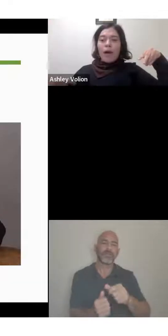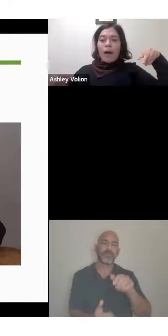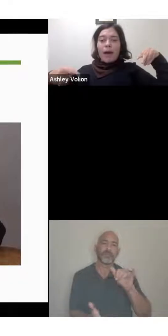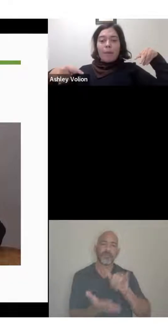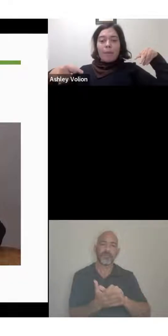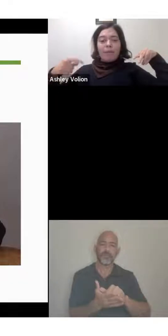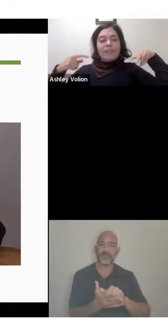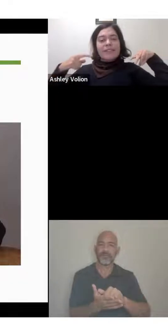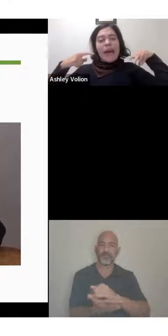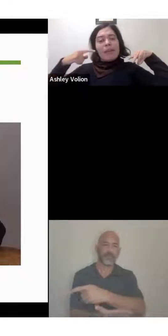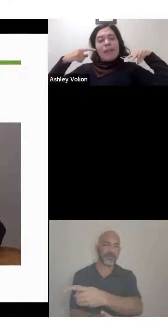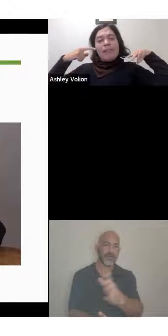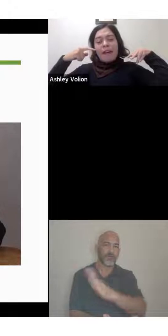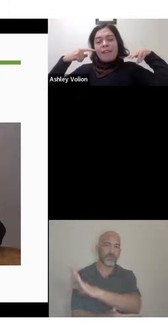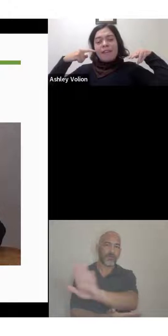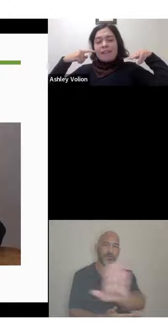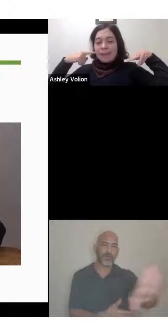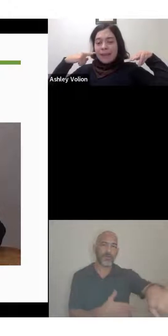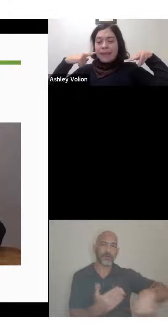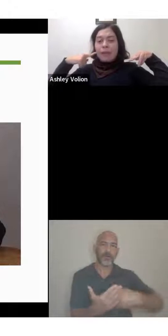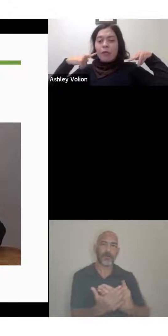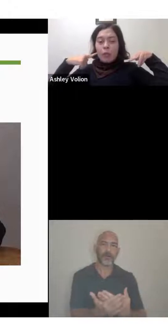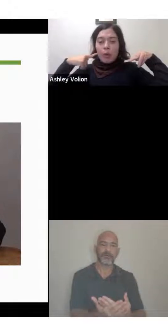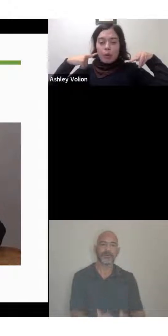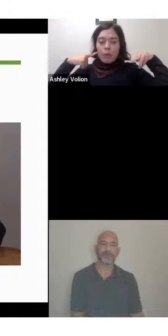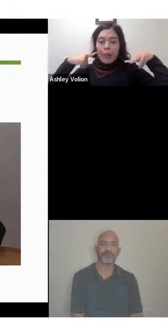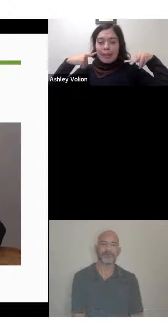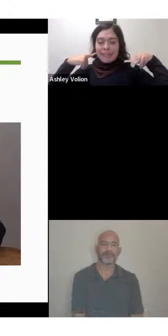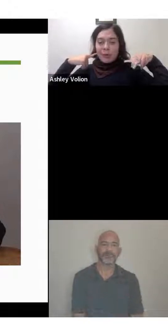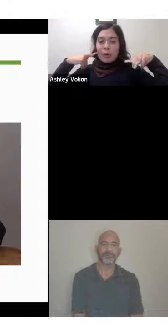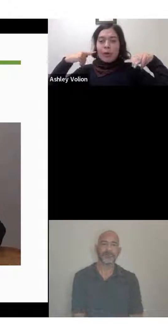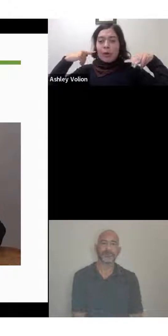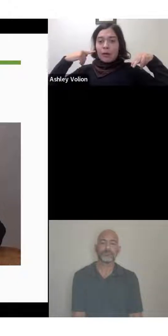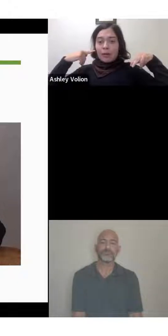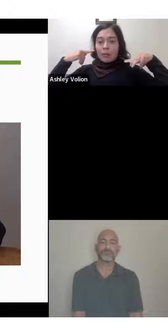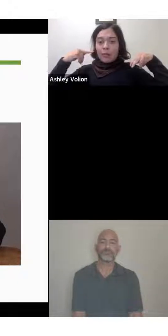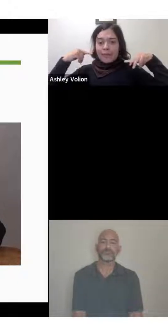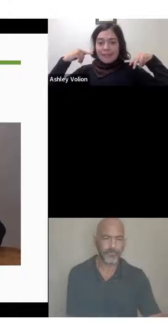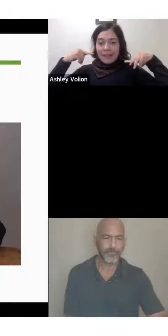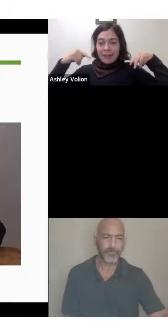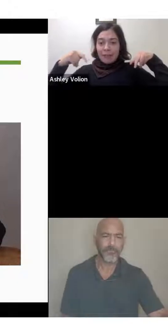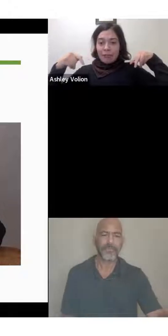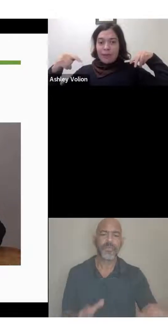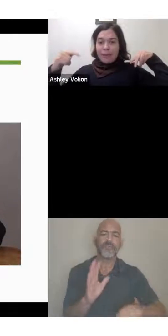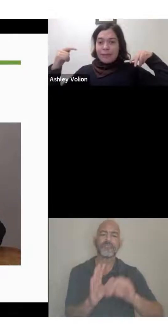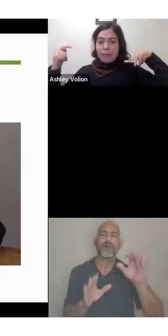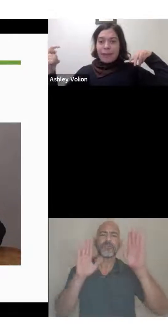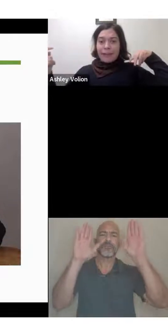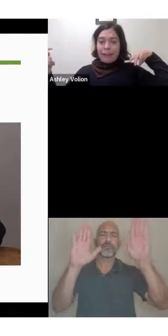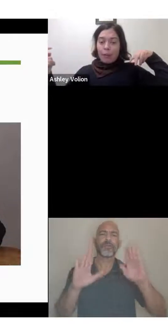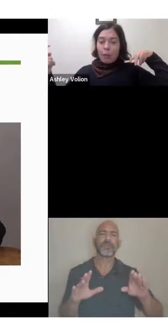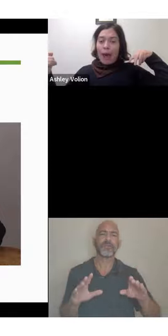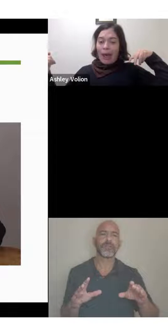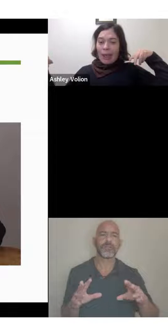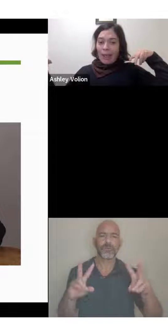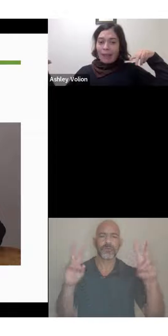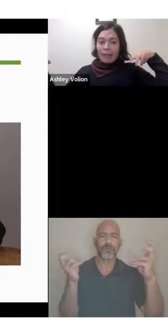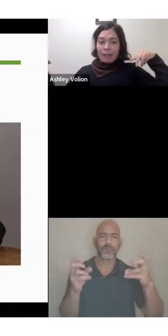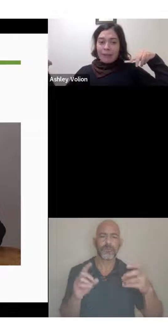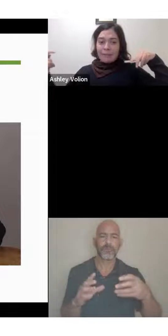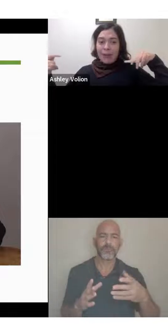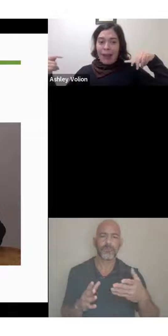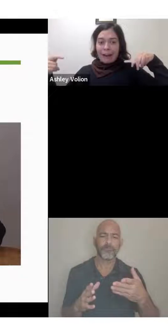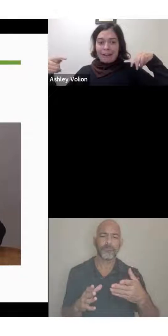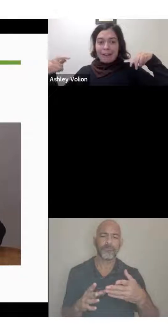So, Debbie found this amazing quote by Toni Morrison, really depicting why